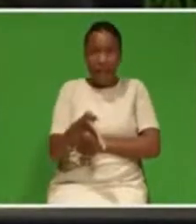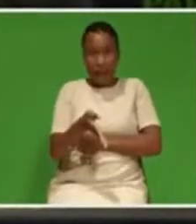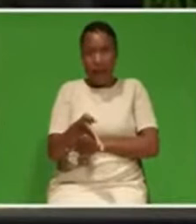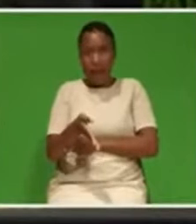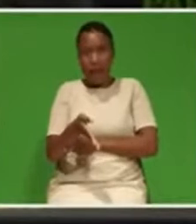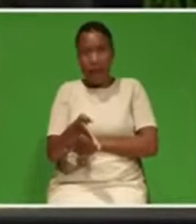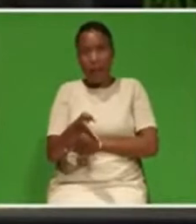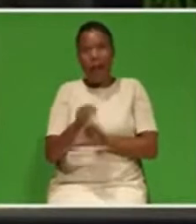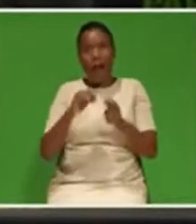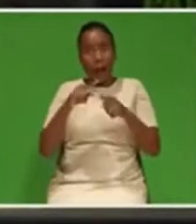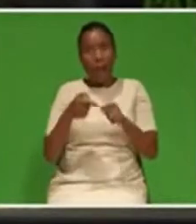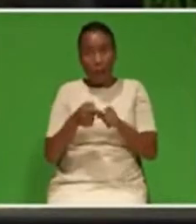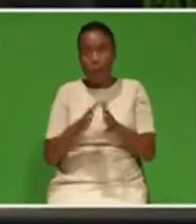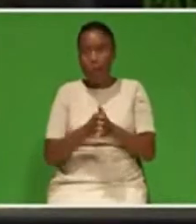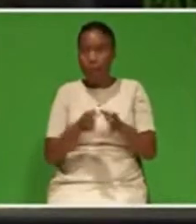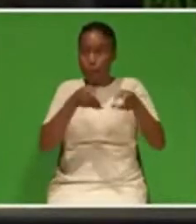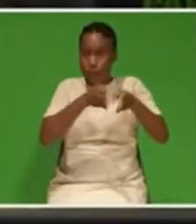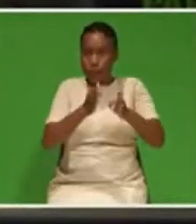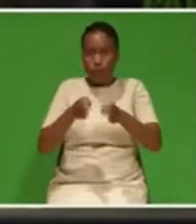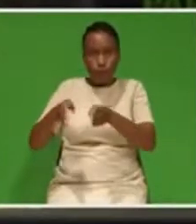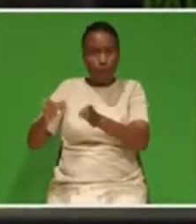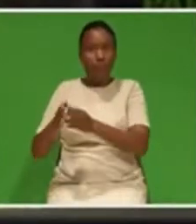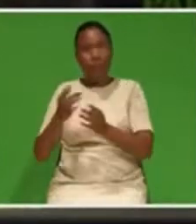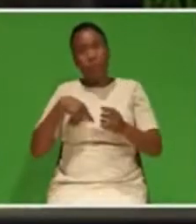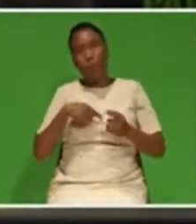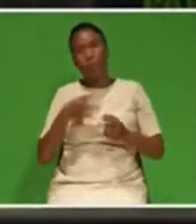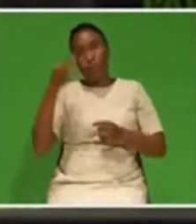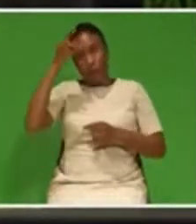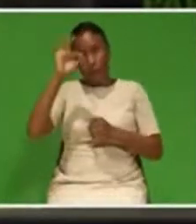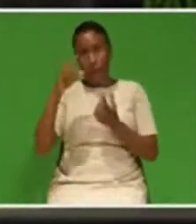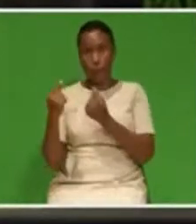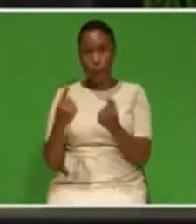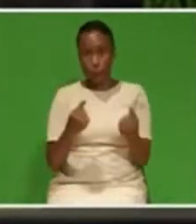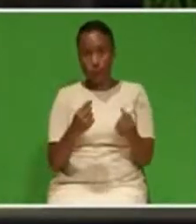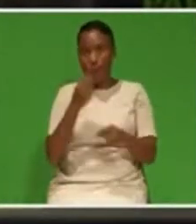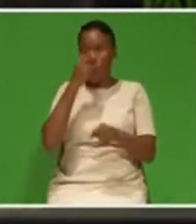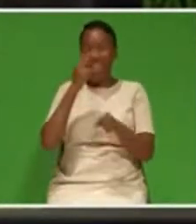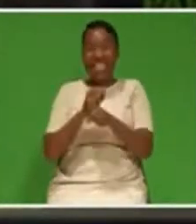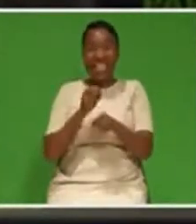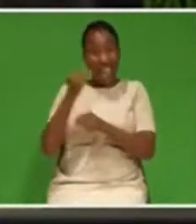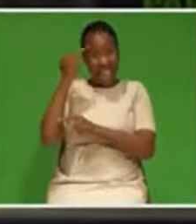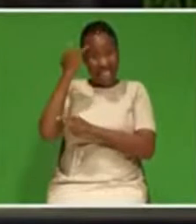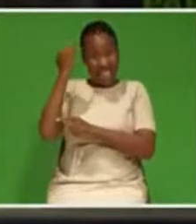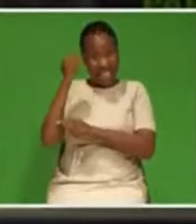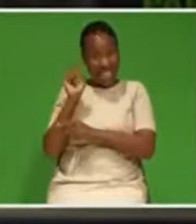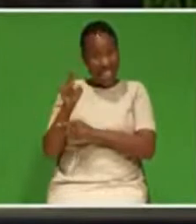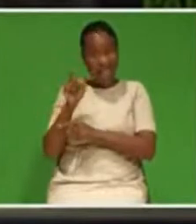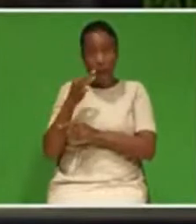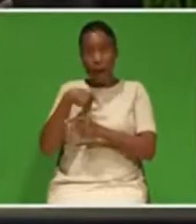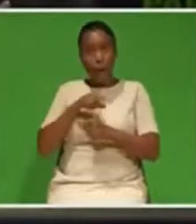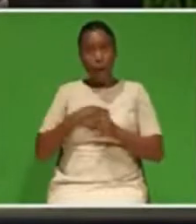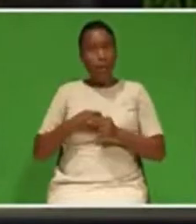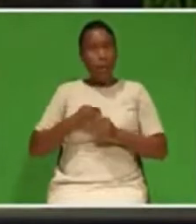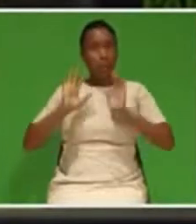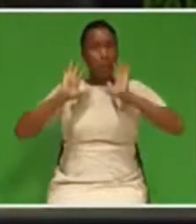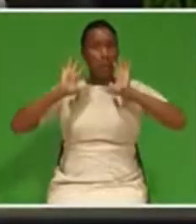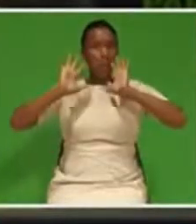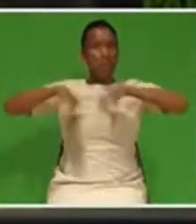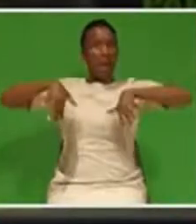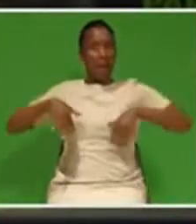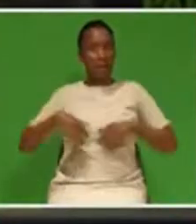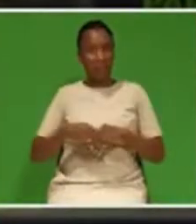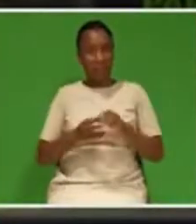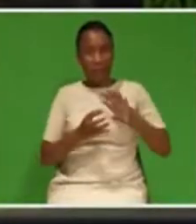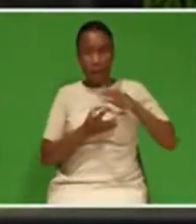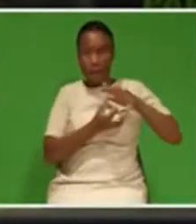path that we are taking. We need to dispel this idea that we are abandoning coal as a